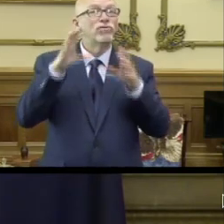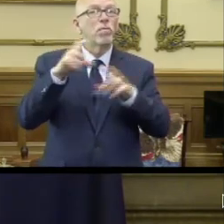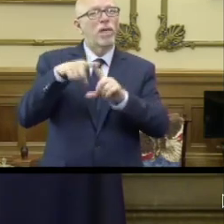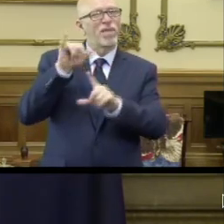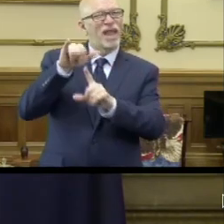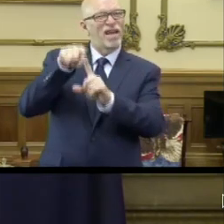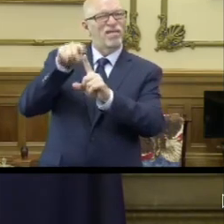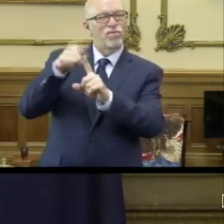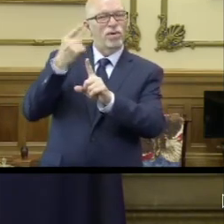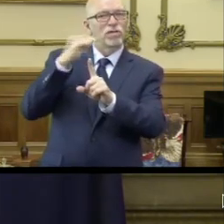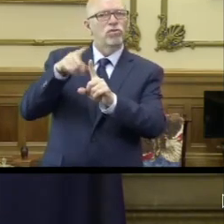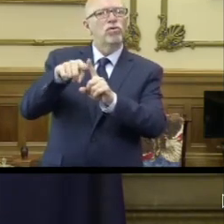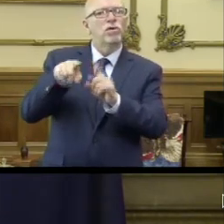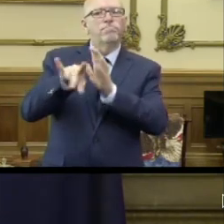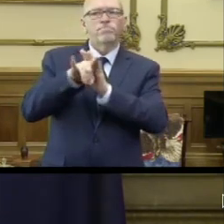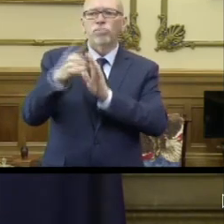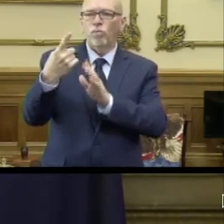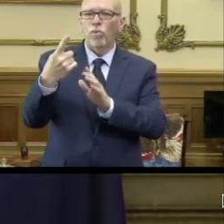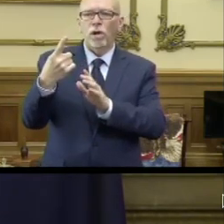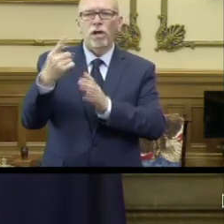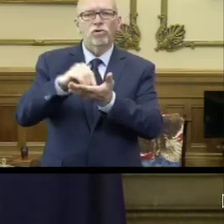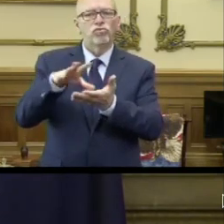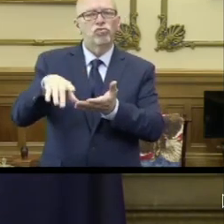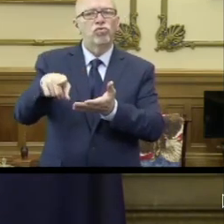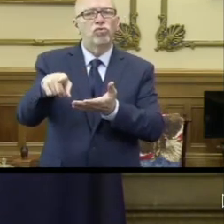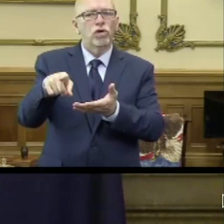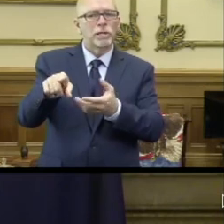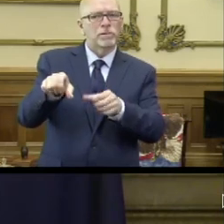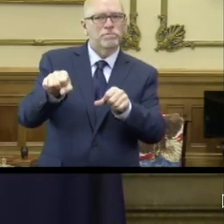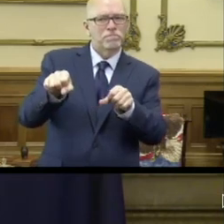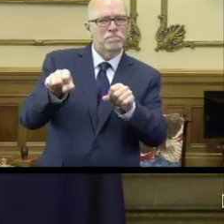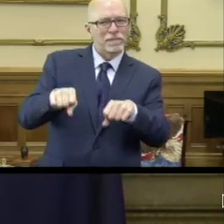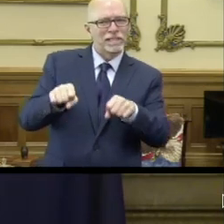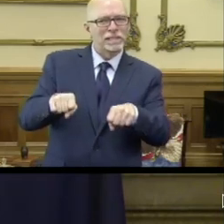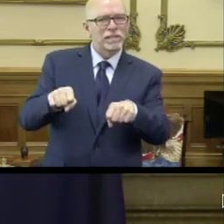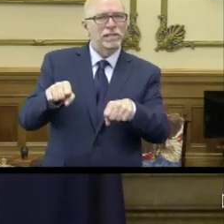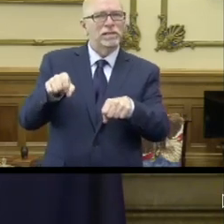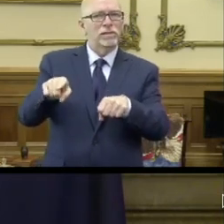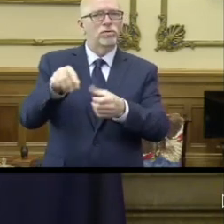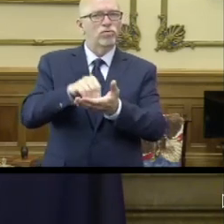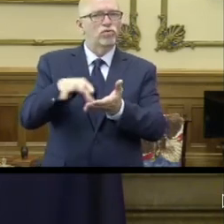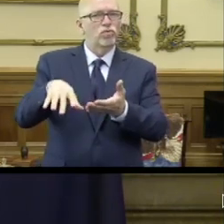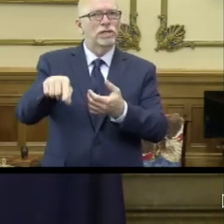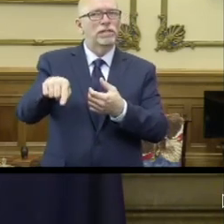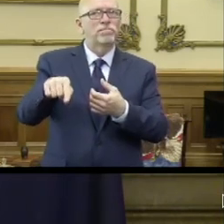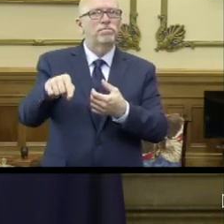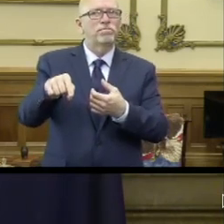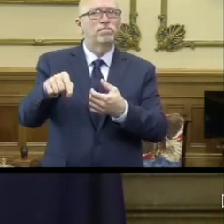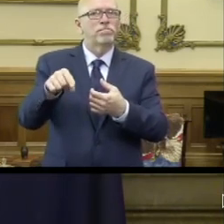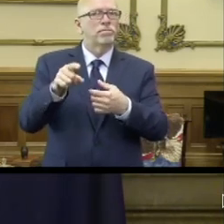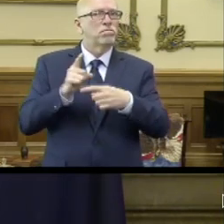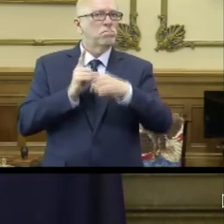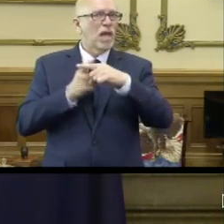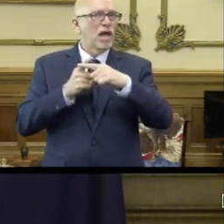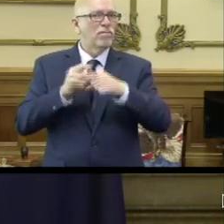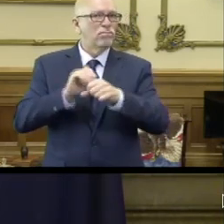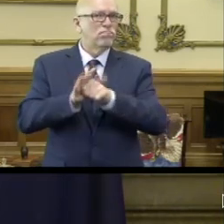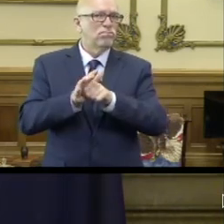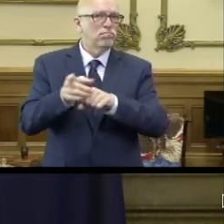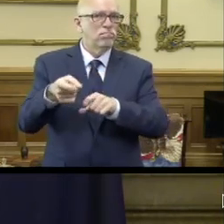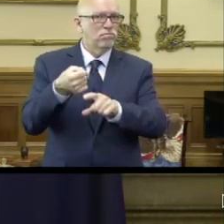she found a student who was potentially positive for